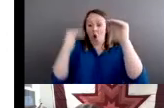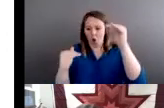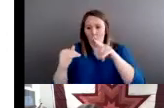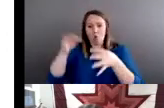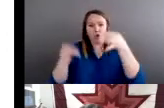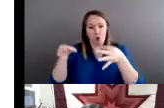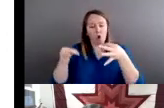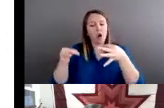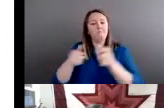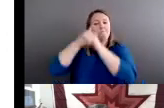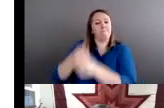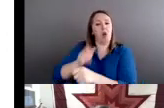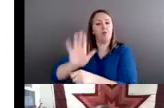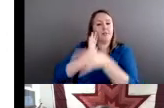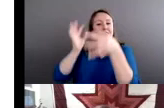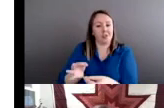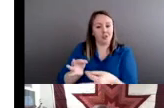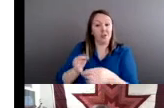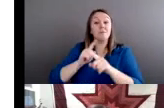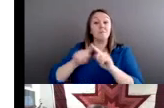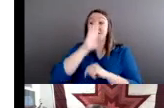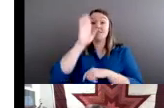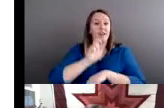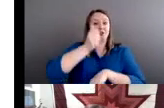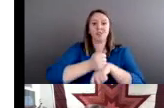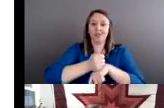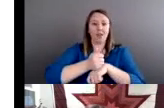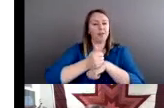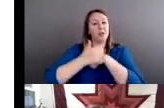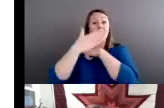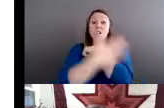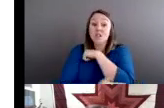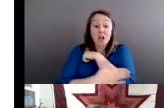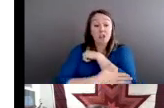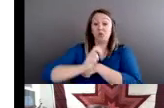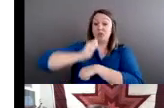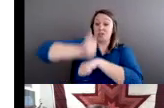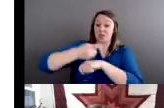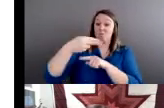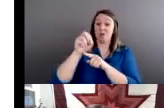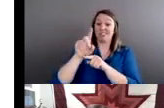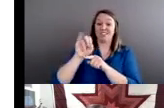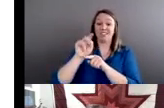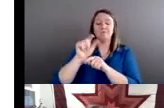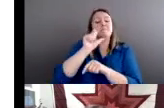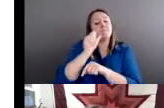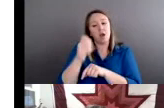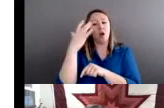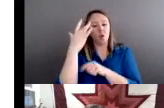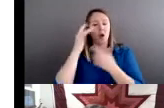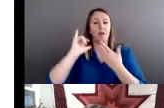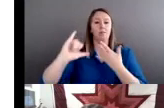precedent because it was never decided by the Supreme Court. So this gave us some hope